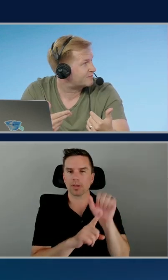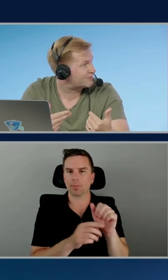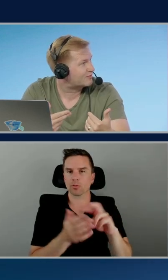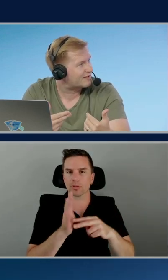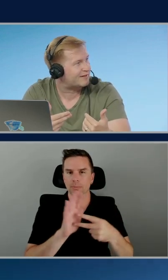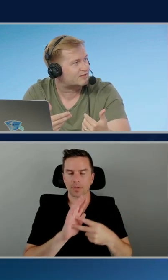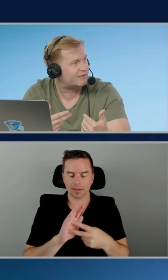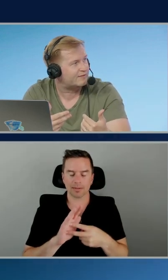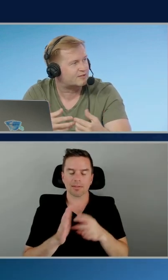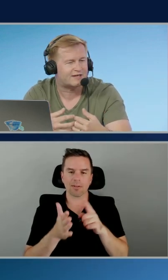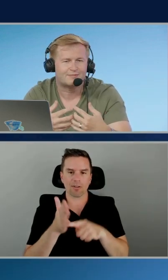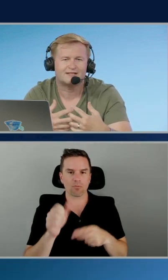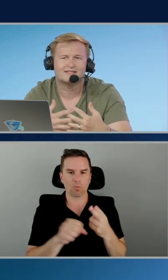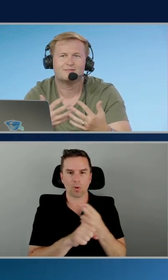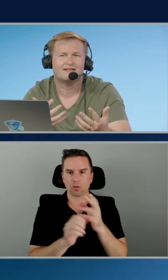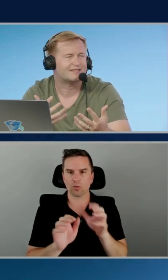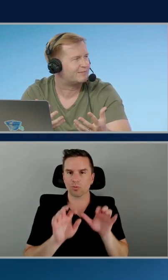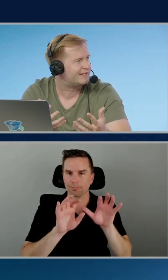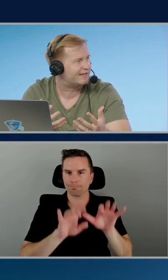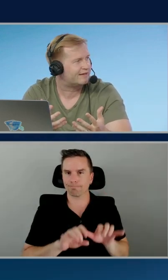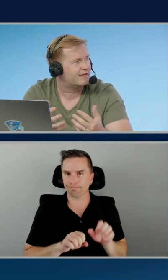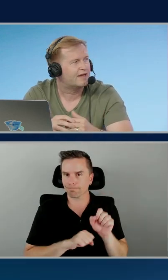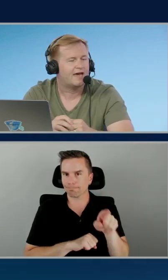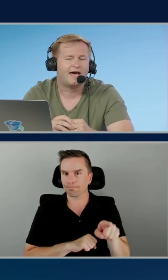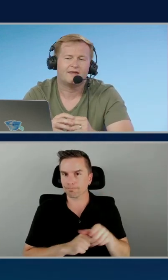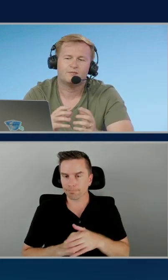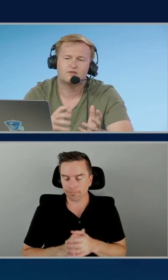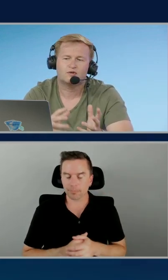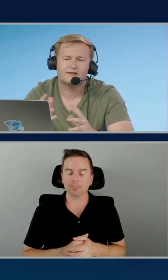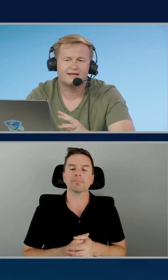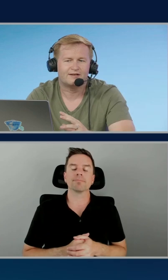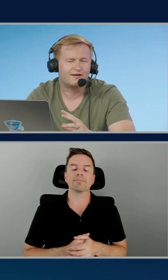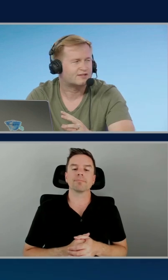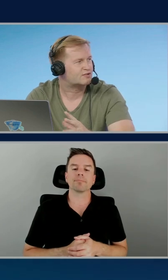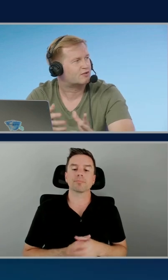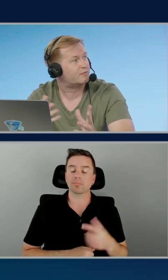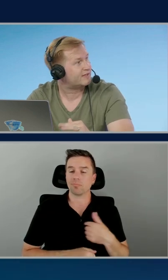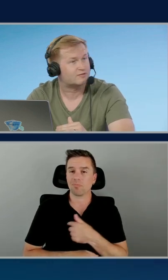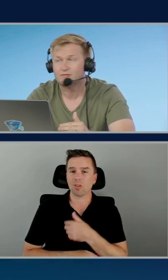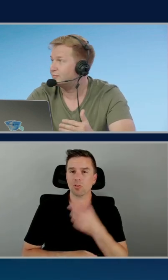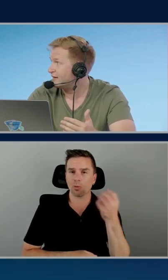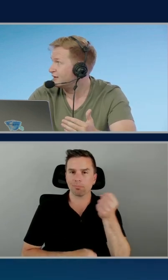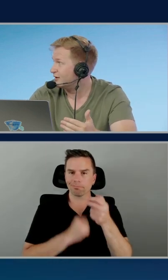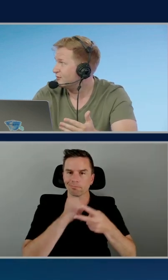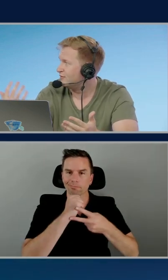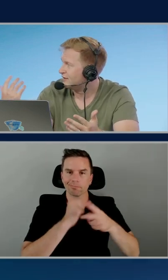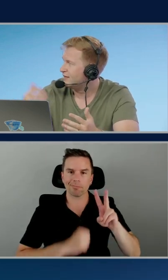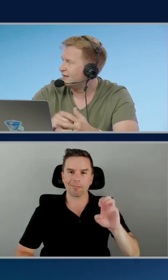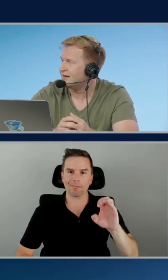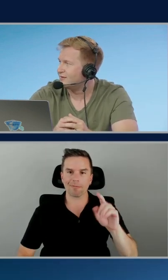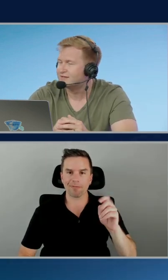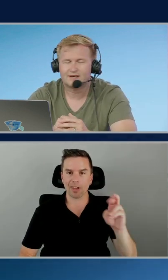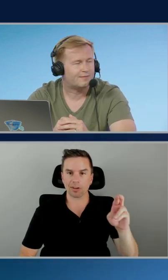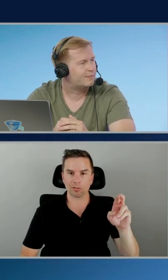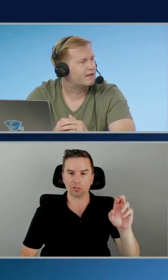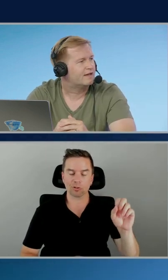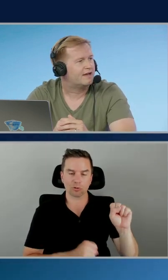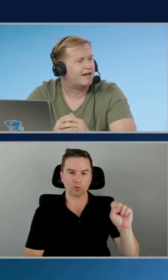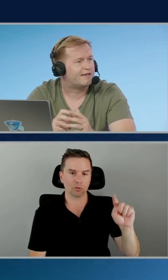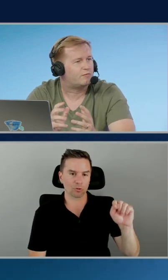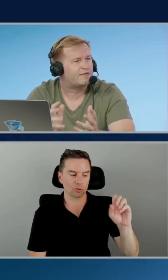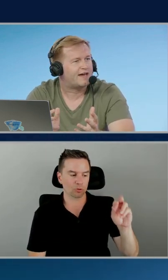what Hunter was talking about as well. So we're capturing that semantic meaning. And then we're storing that in a vector store. We use Pinecone. And